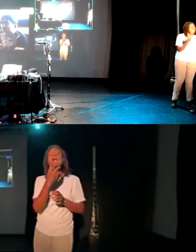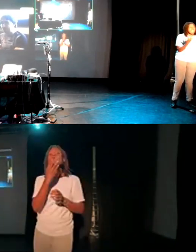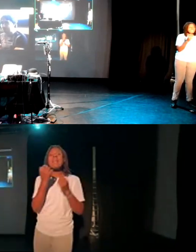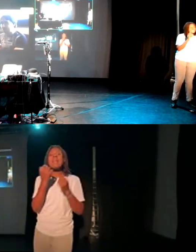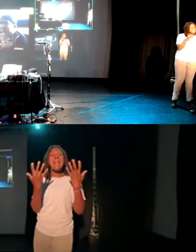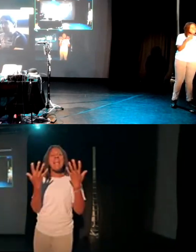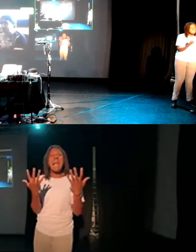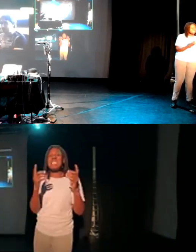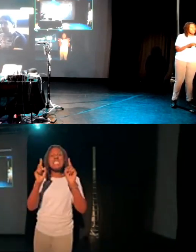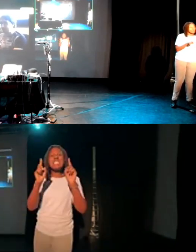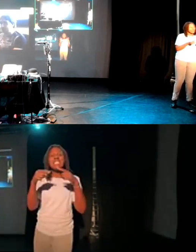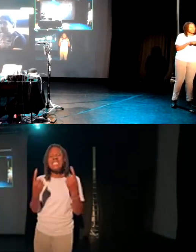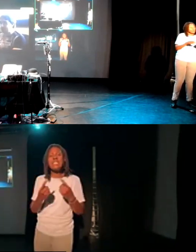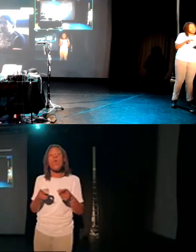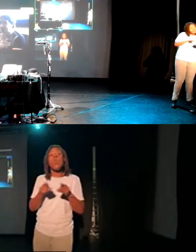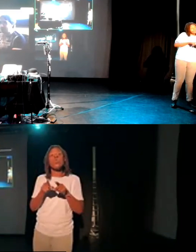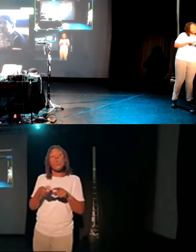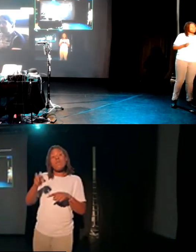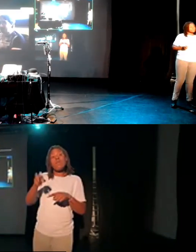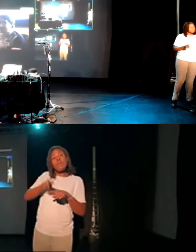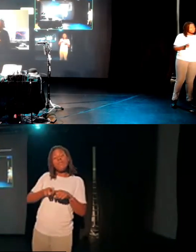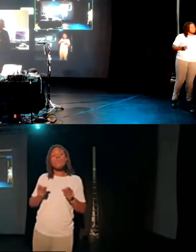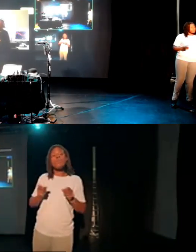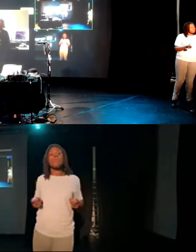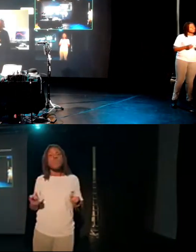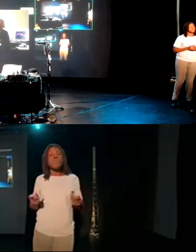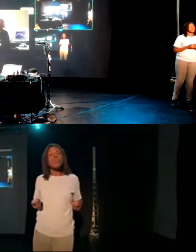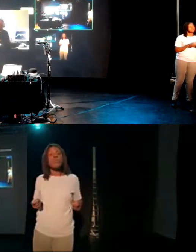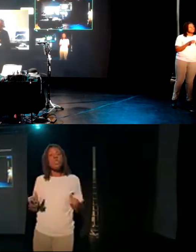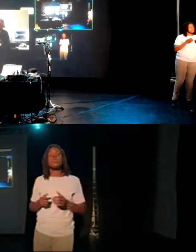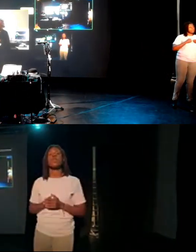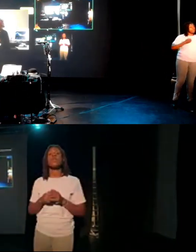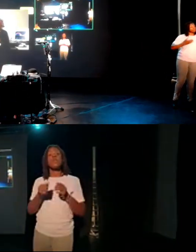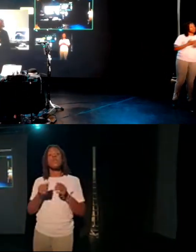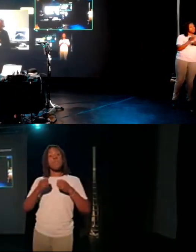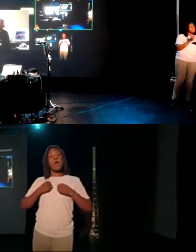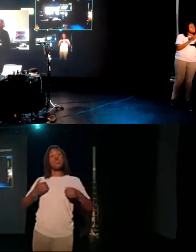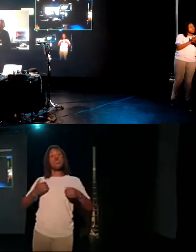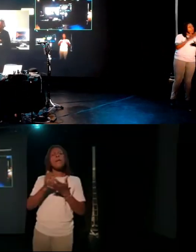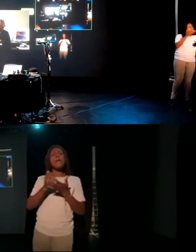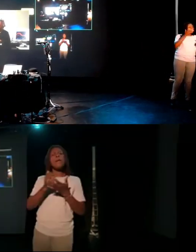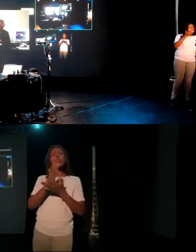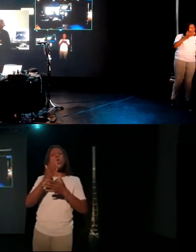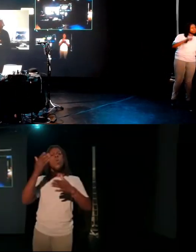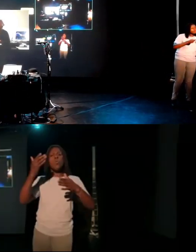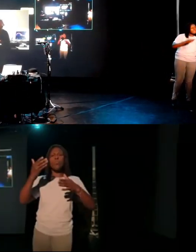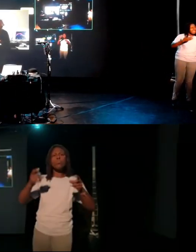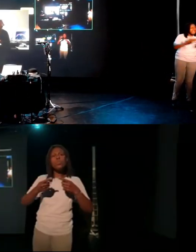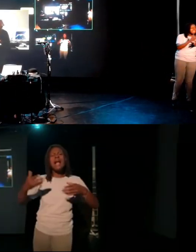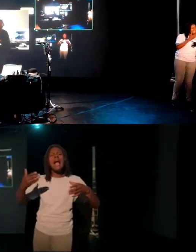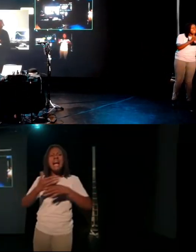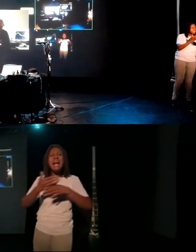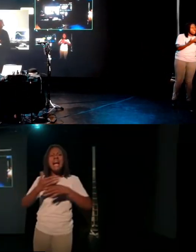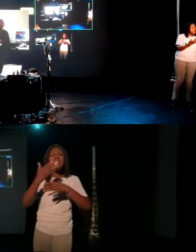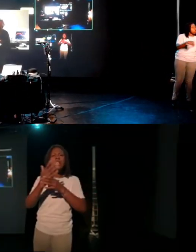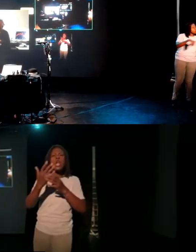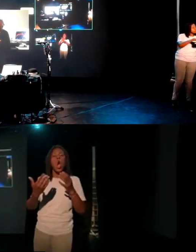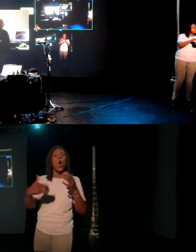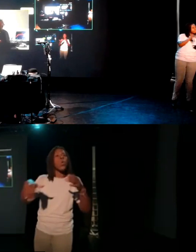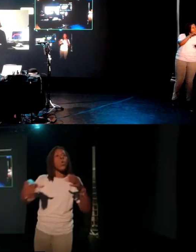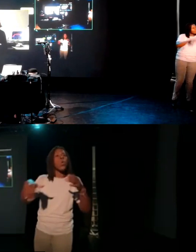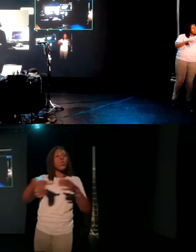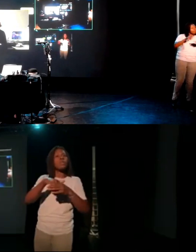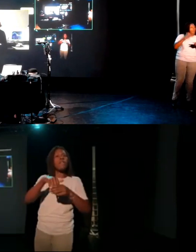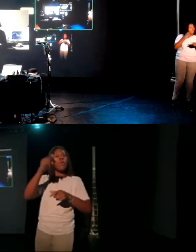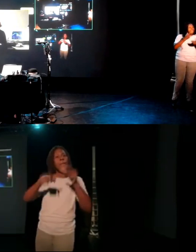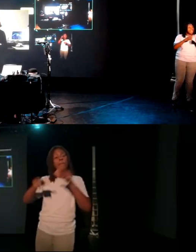legs, so he's wheelchair bound. My job is partly to make sure that the music activities that we do at The Music Works are as inclusive as they can possibly be. When Andy came